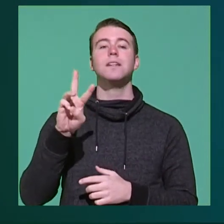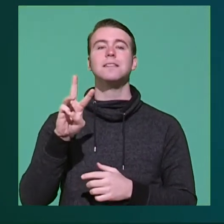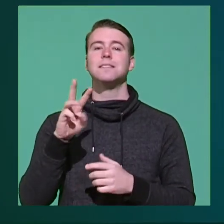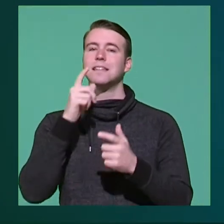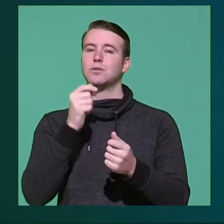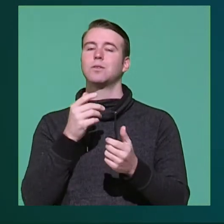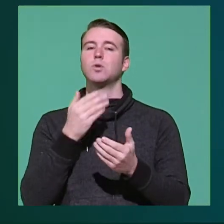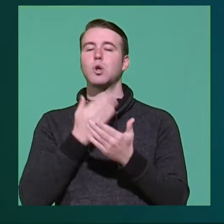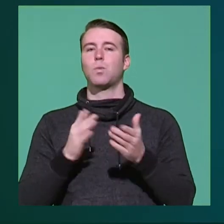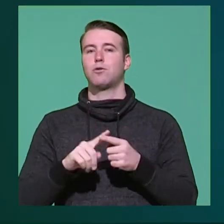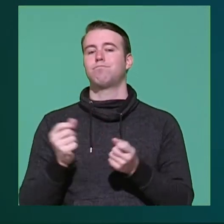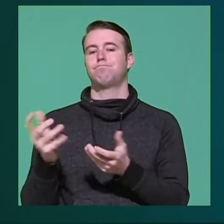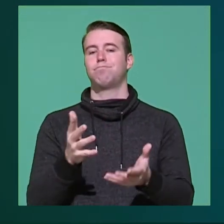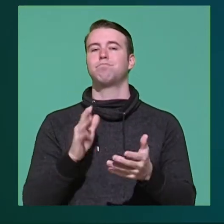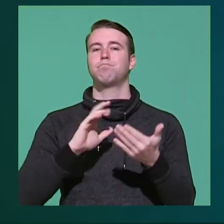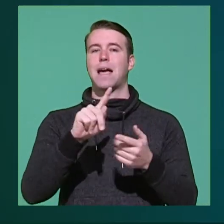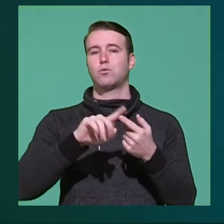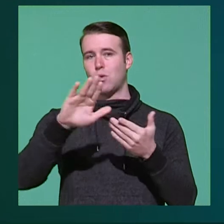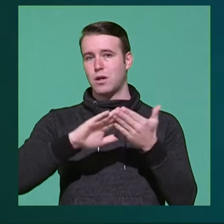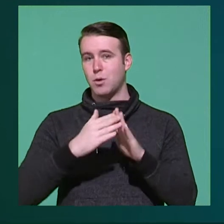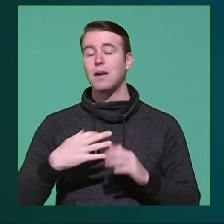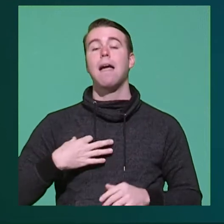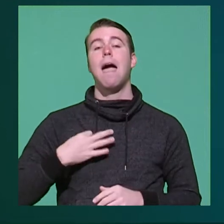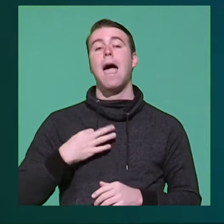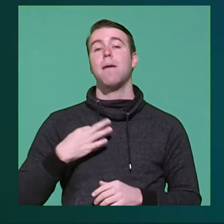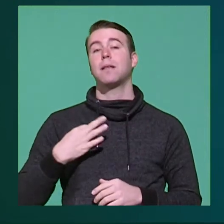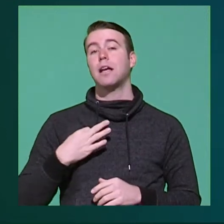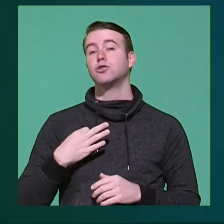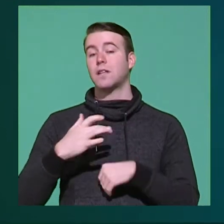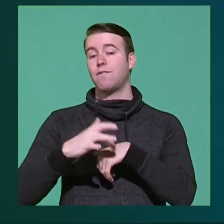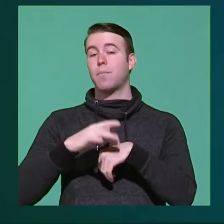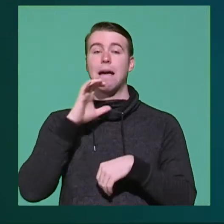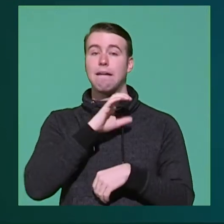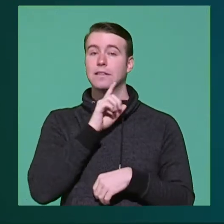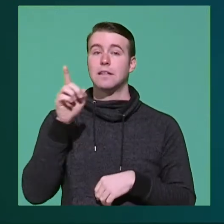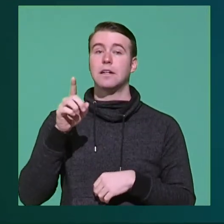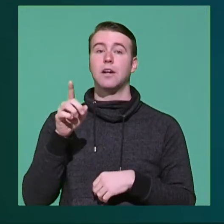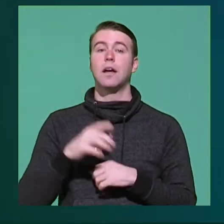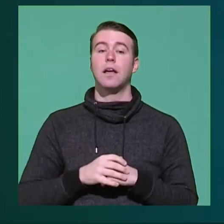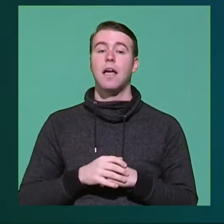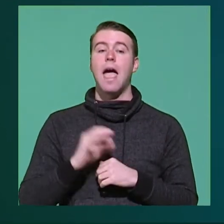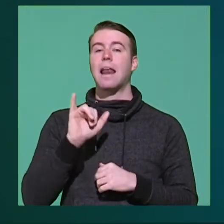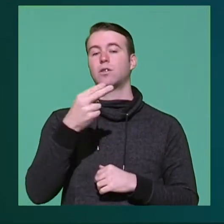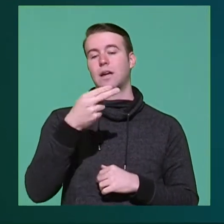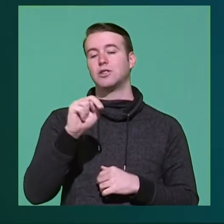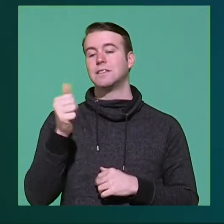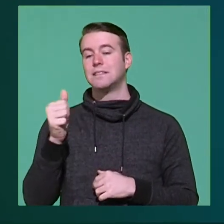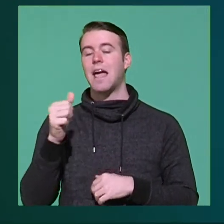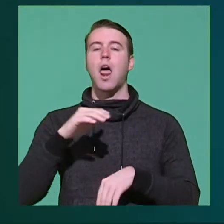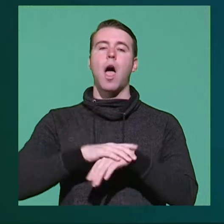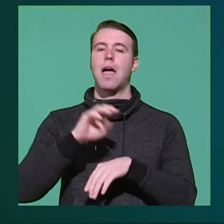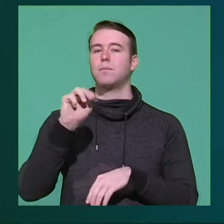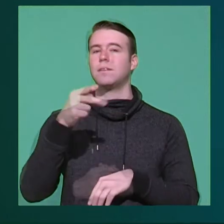back to our community and help others. Applications are available in cafeteria room HN10 and on the